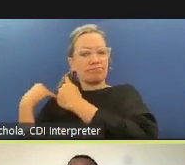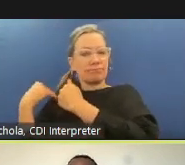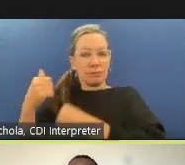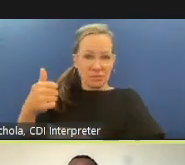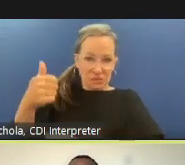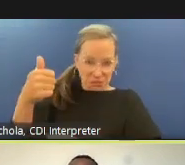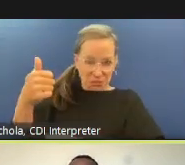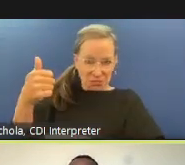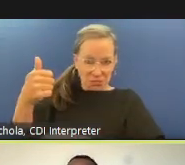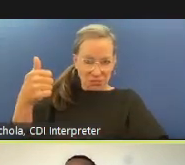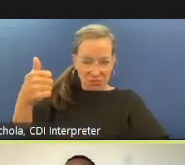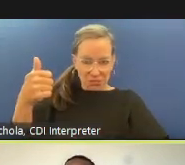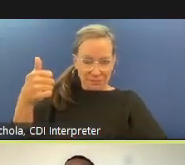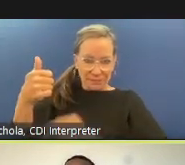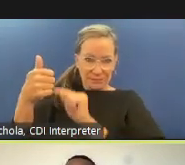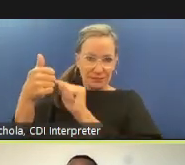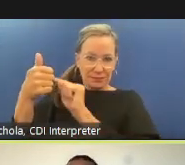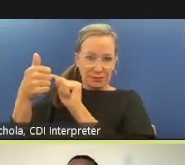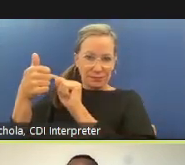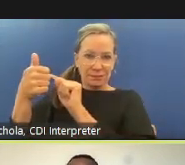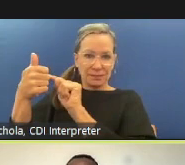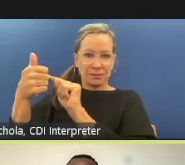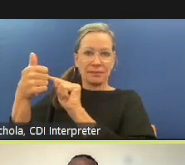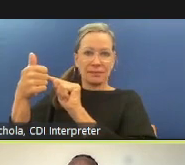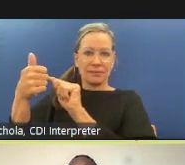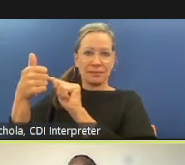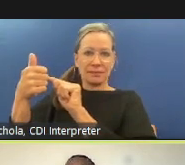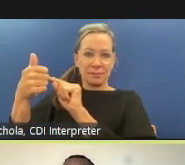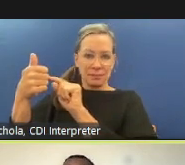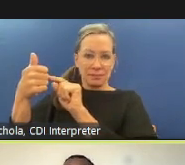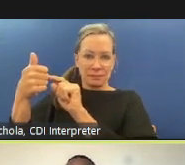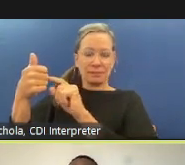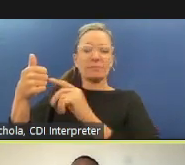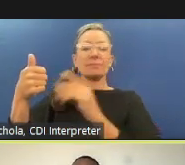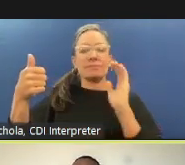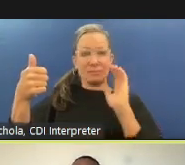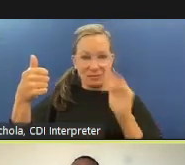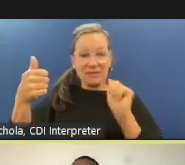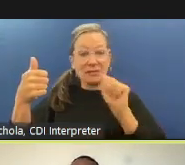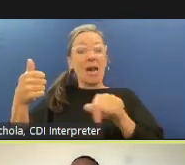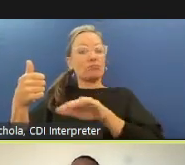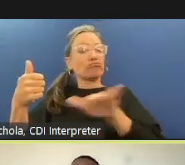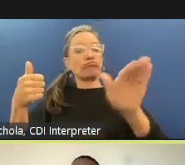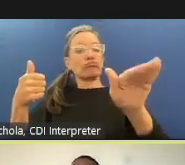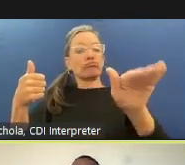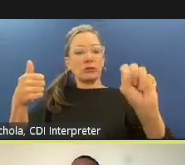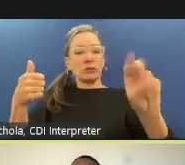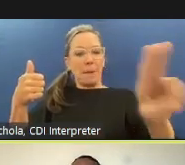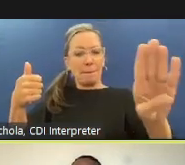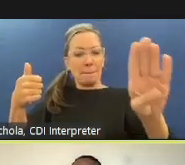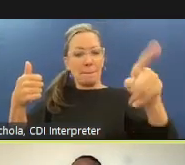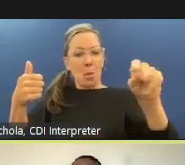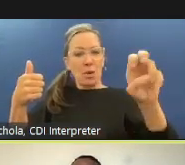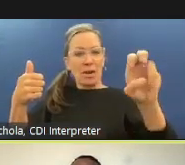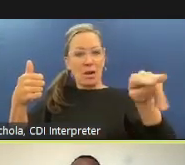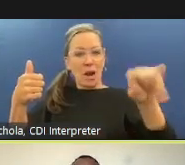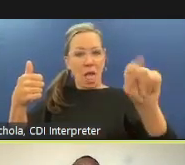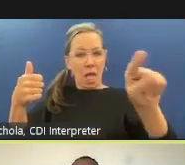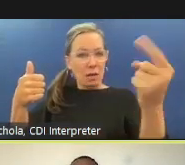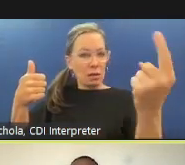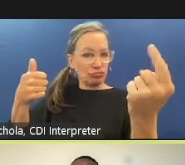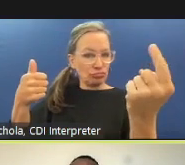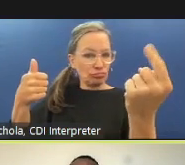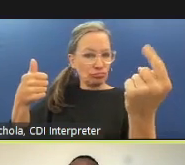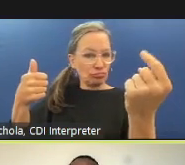issue a subpoena or subpoena deuces take them whenever the board deems it necessary or important to do